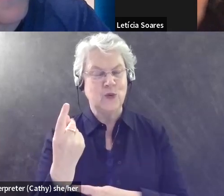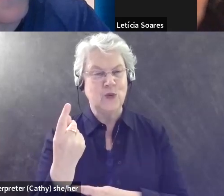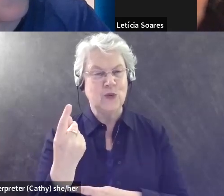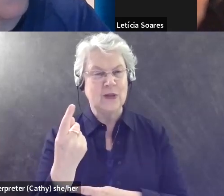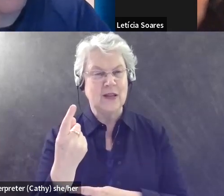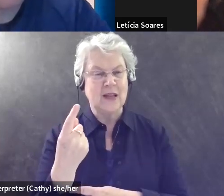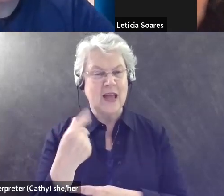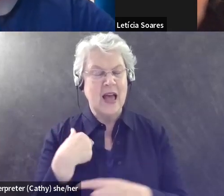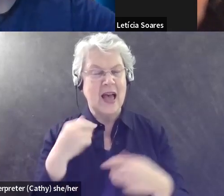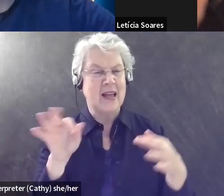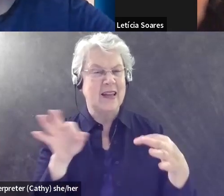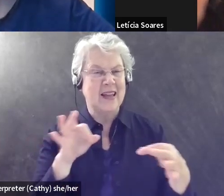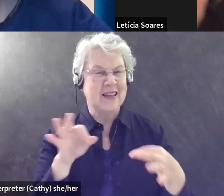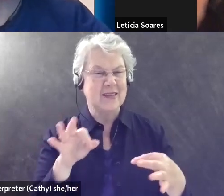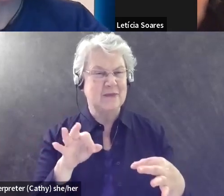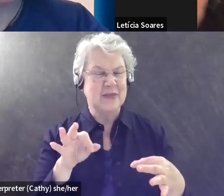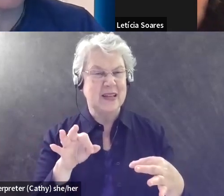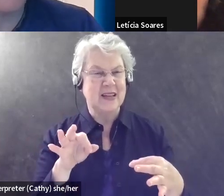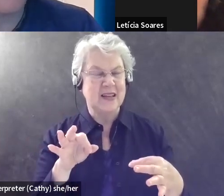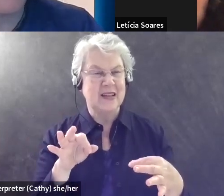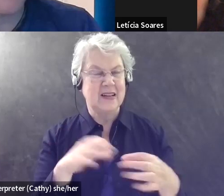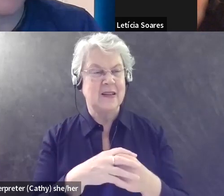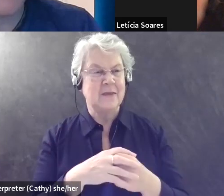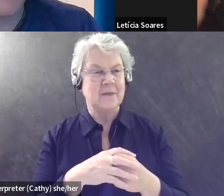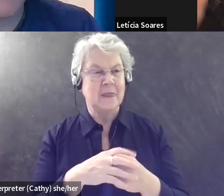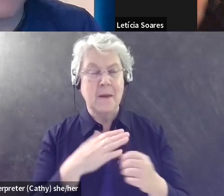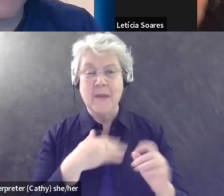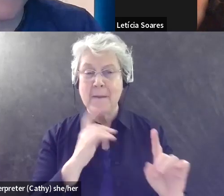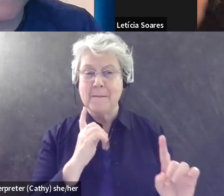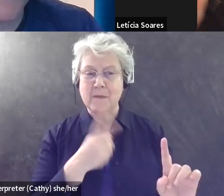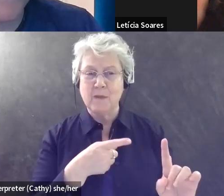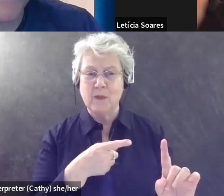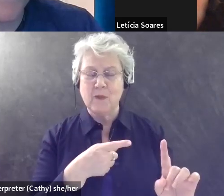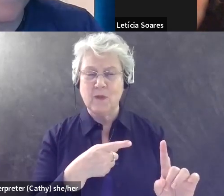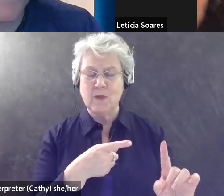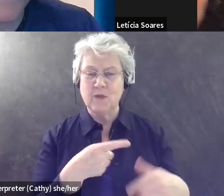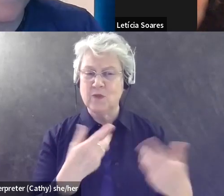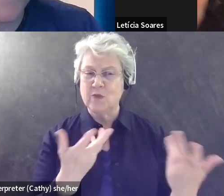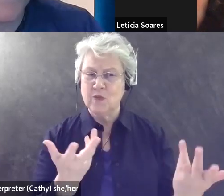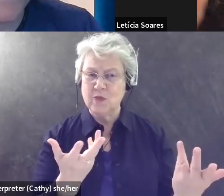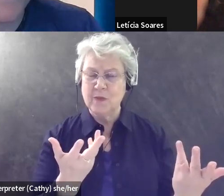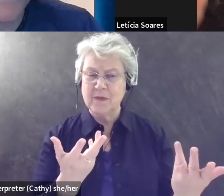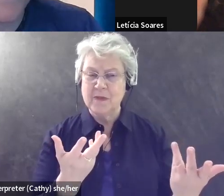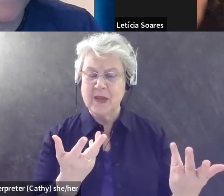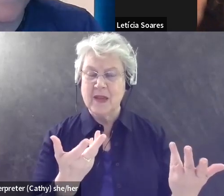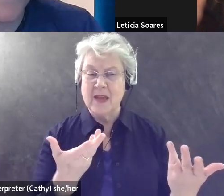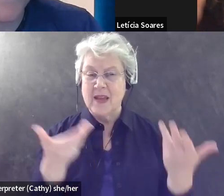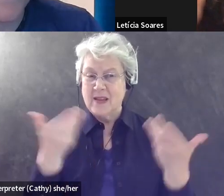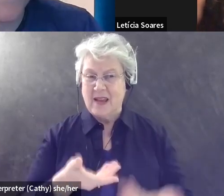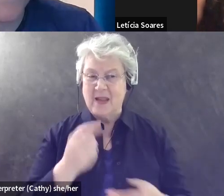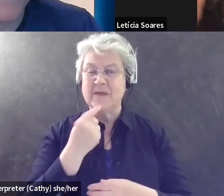explain that, uh, a little better, but my point is that, um, being chronically ill